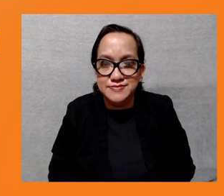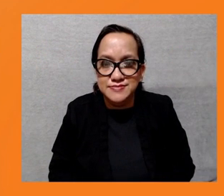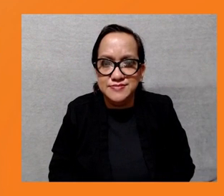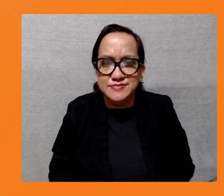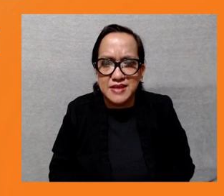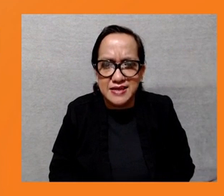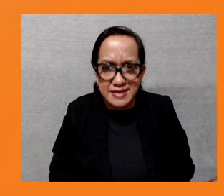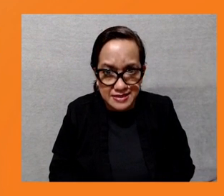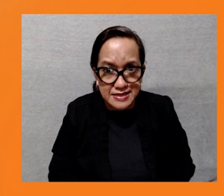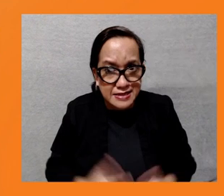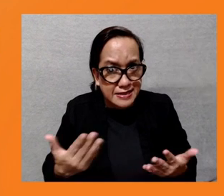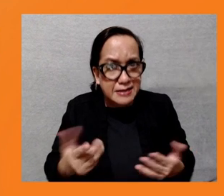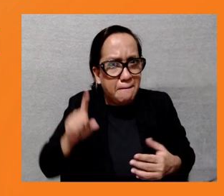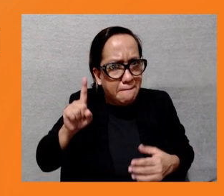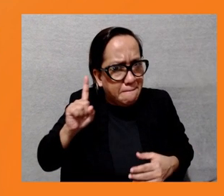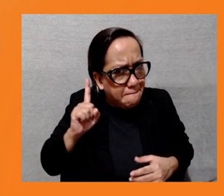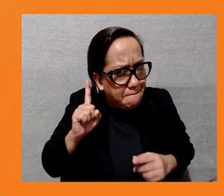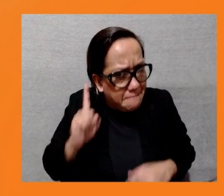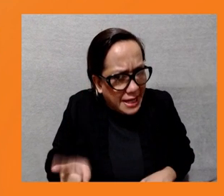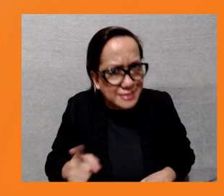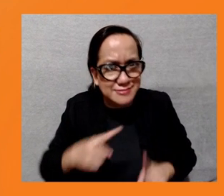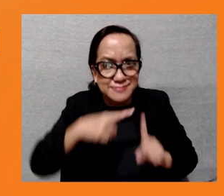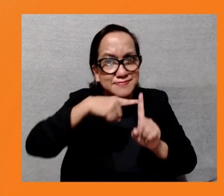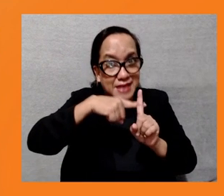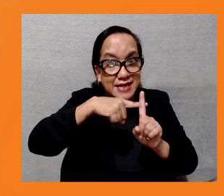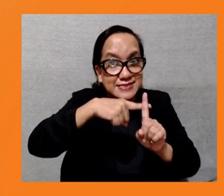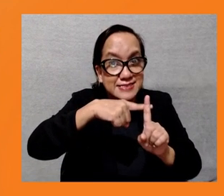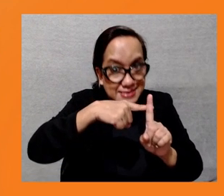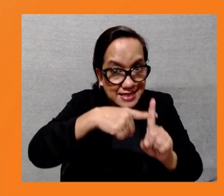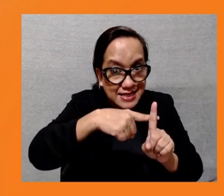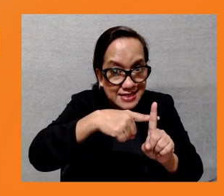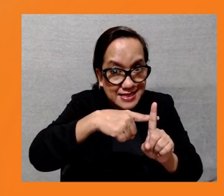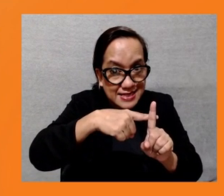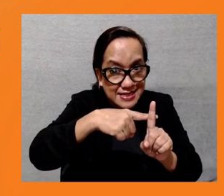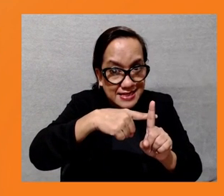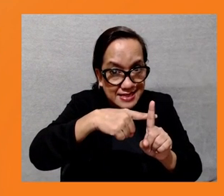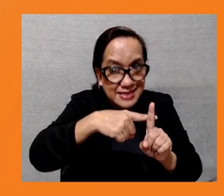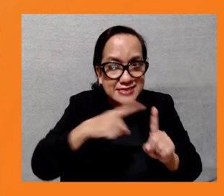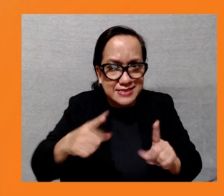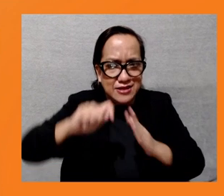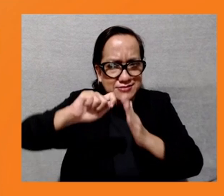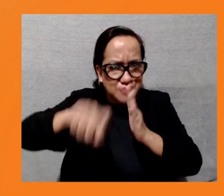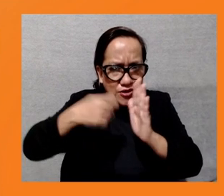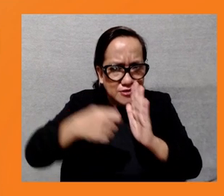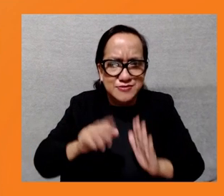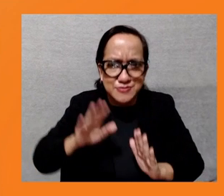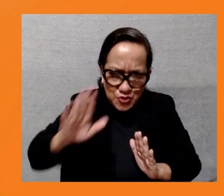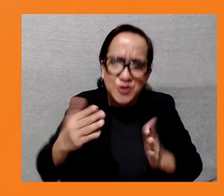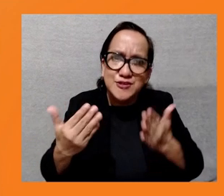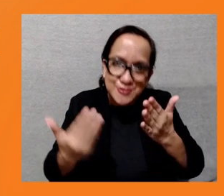projects after the new policy is approved would then follow the new requirements. On reprisals,